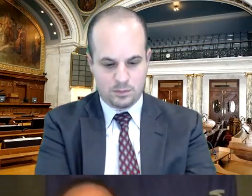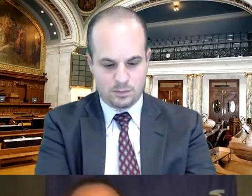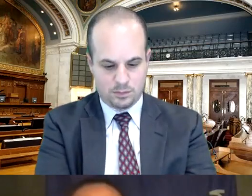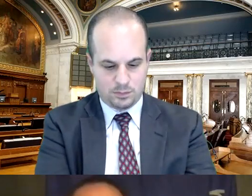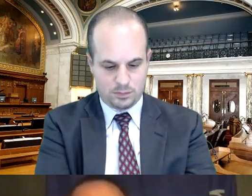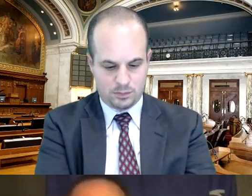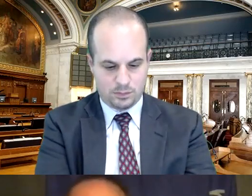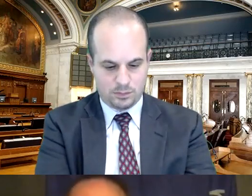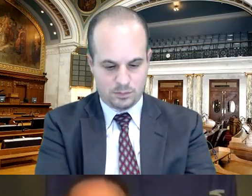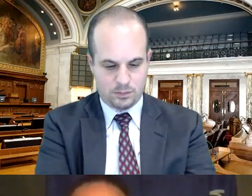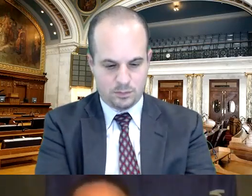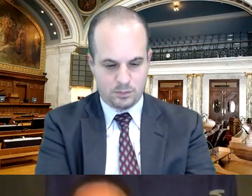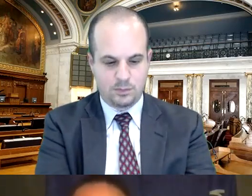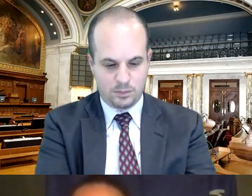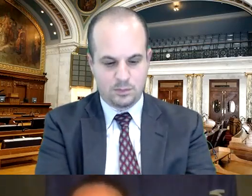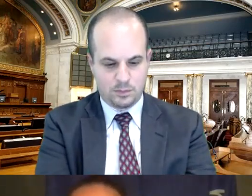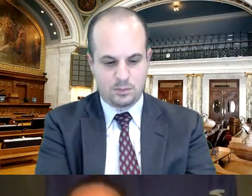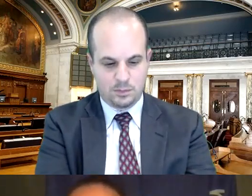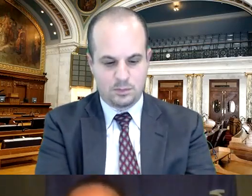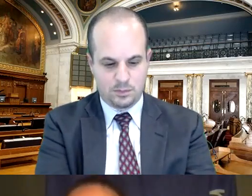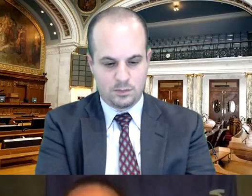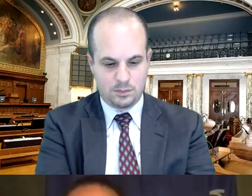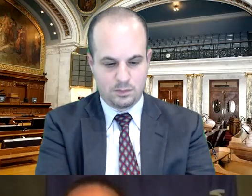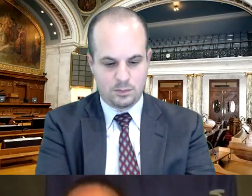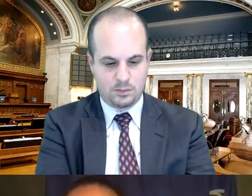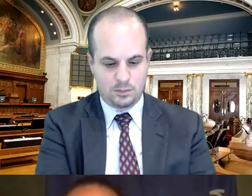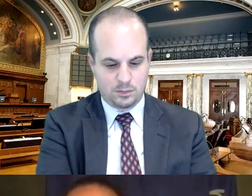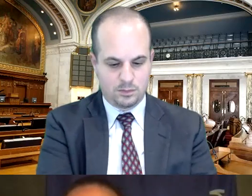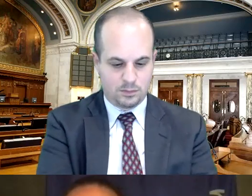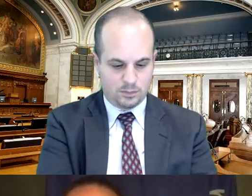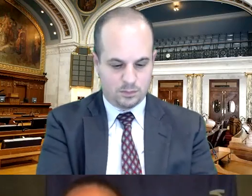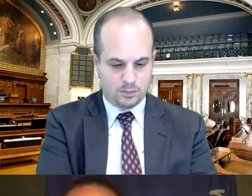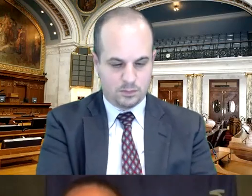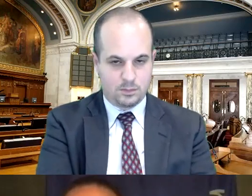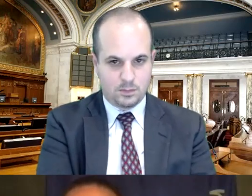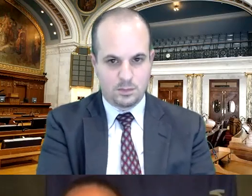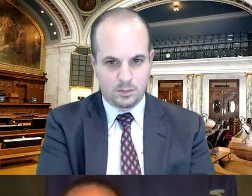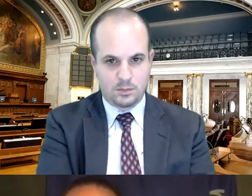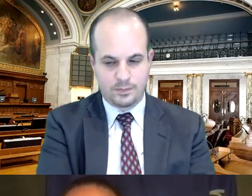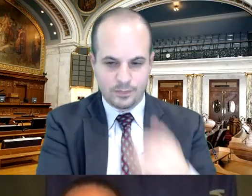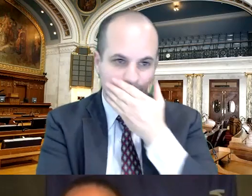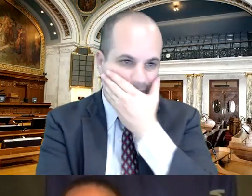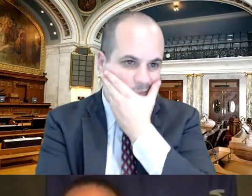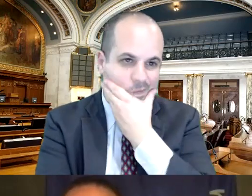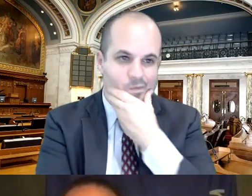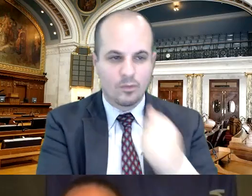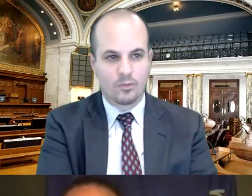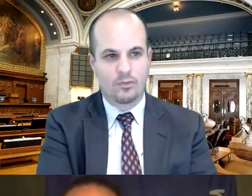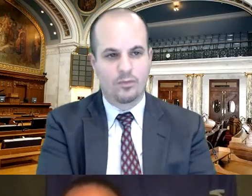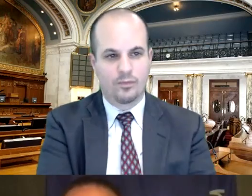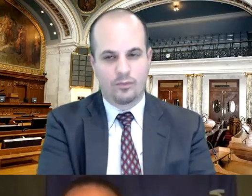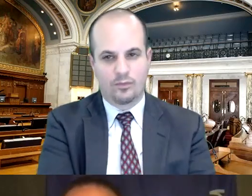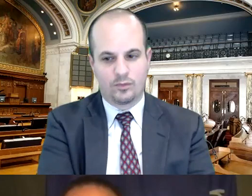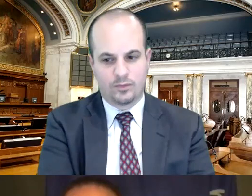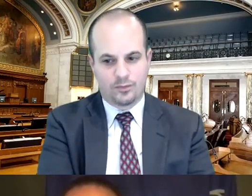there was a case was it yesterday uh sun prairie school district where uh